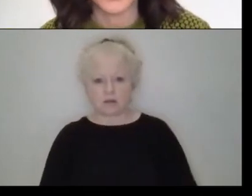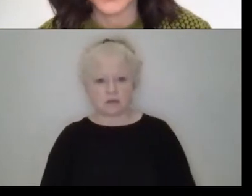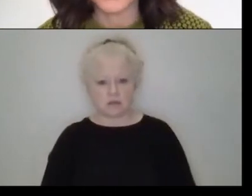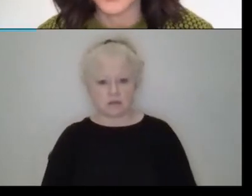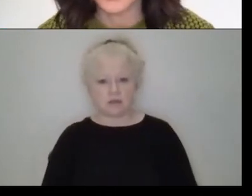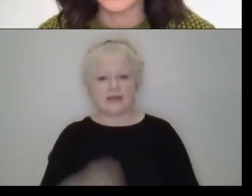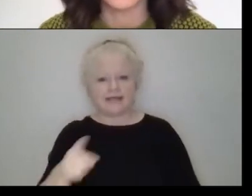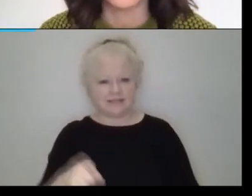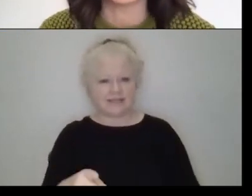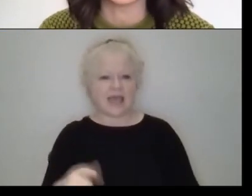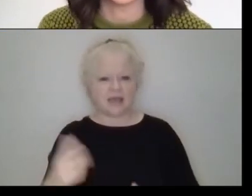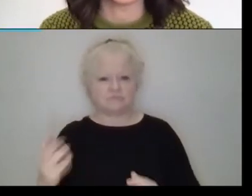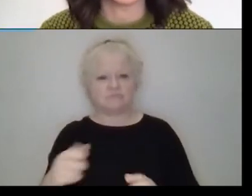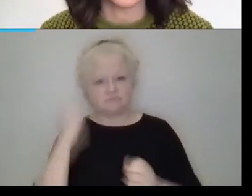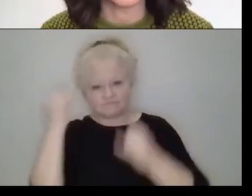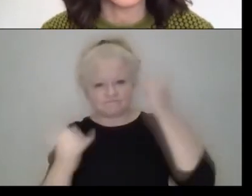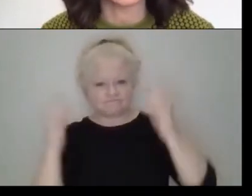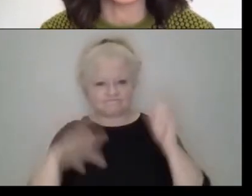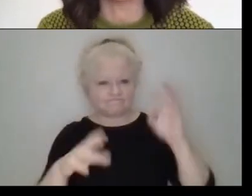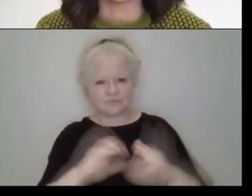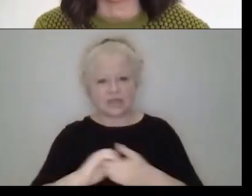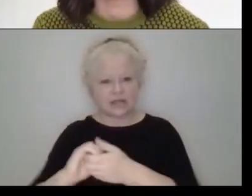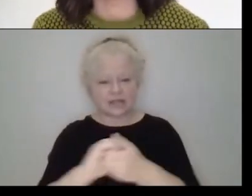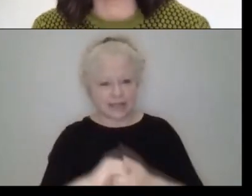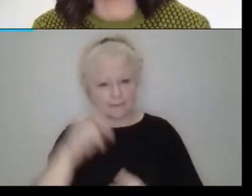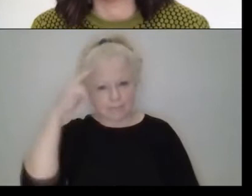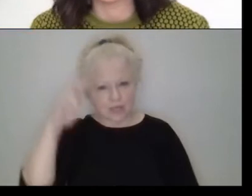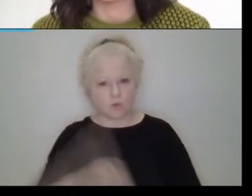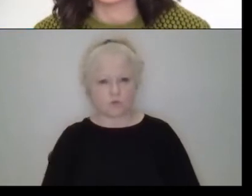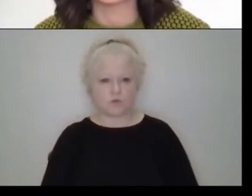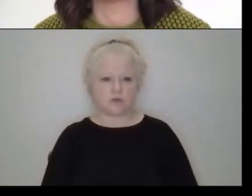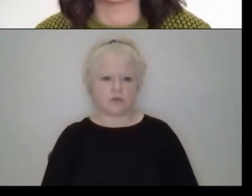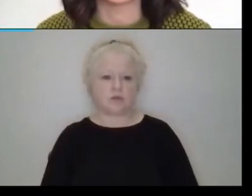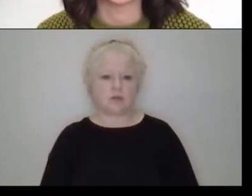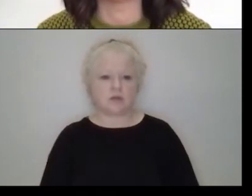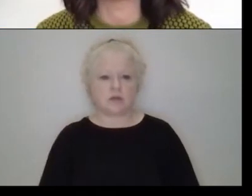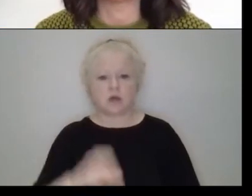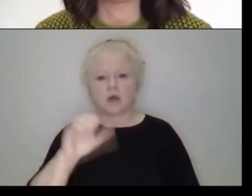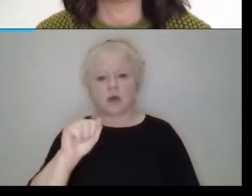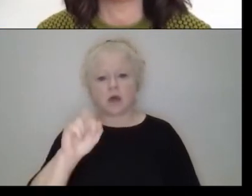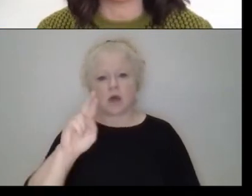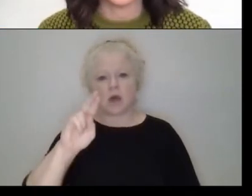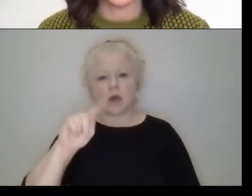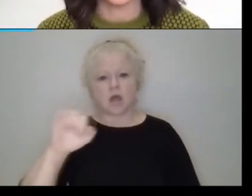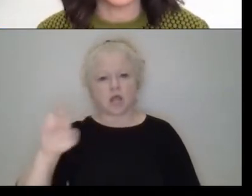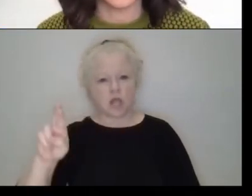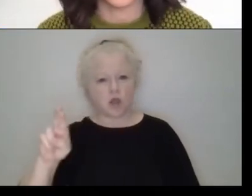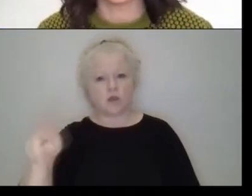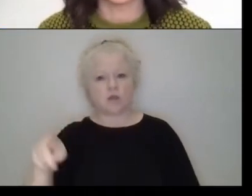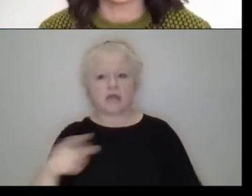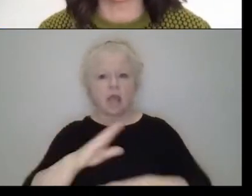was a collaboration for Cartier flagship store in Mexico and in Cartier commission is like a special textile